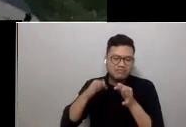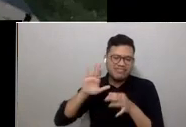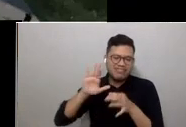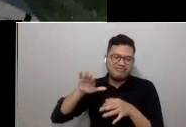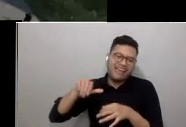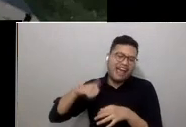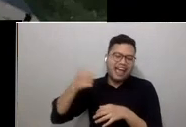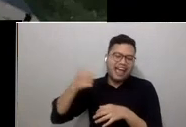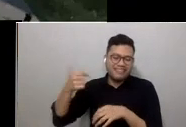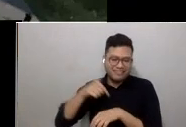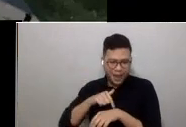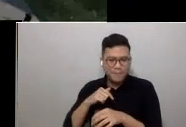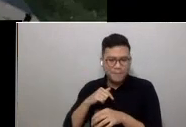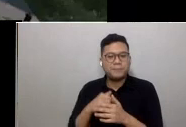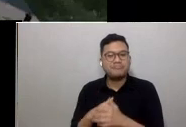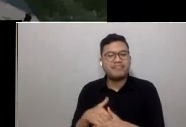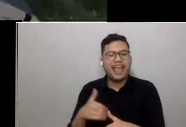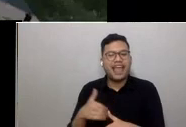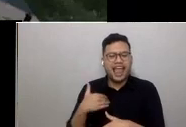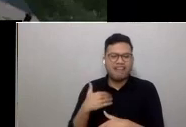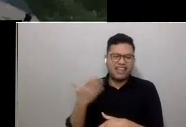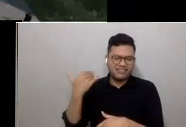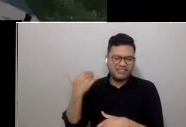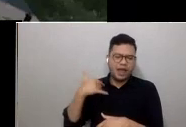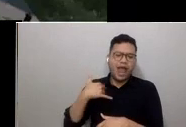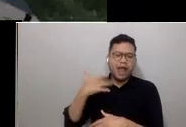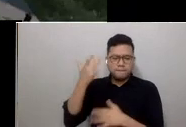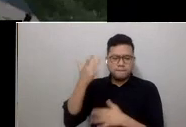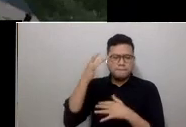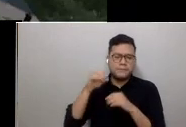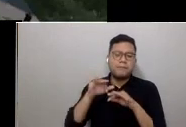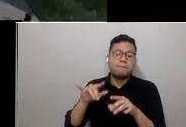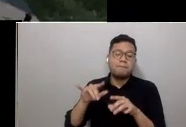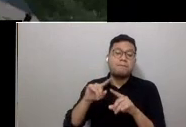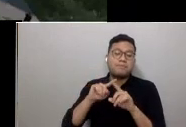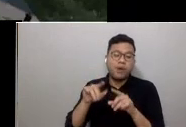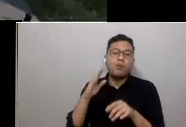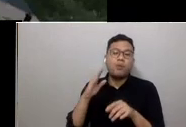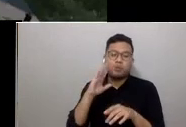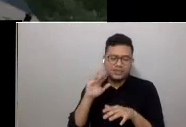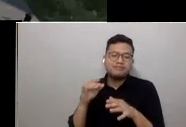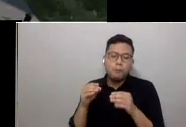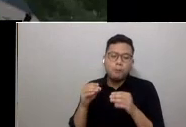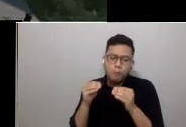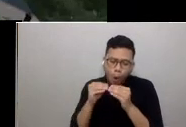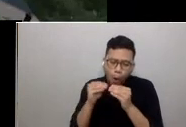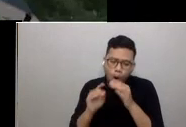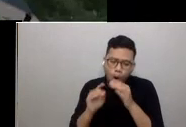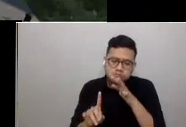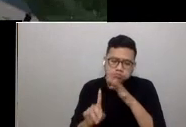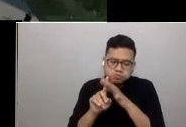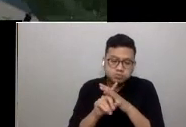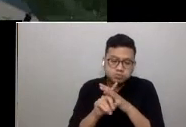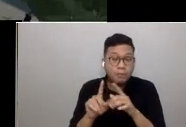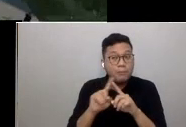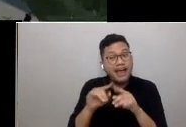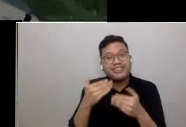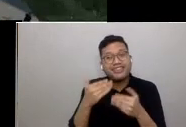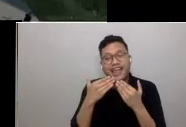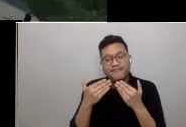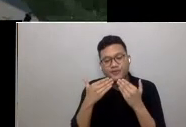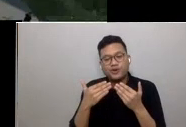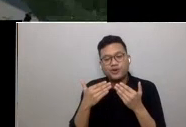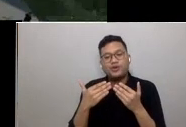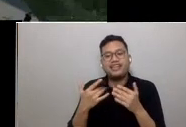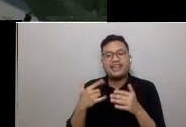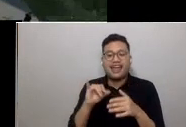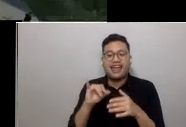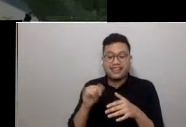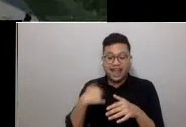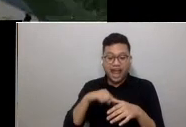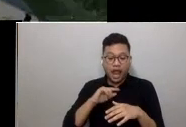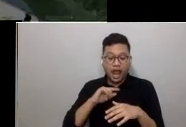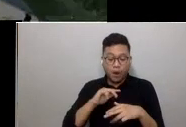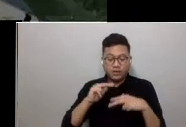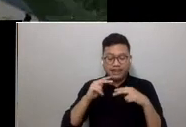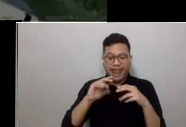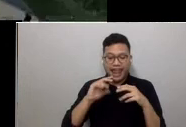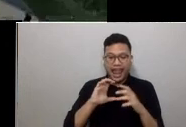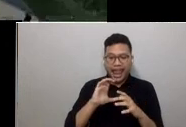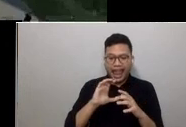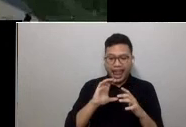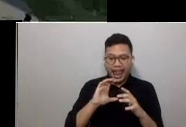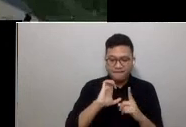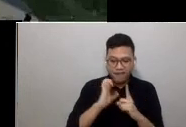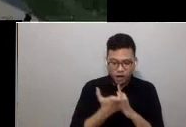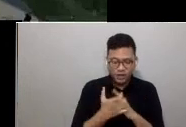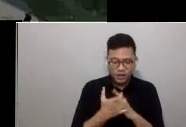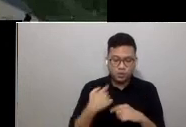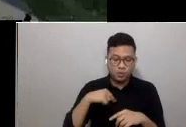pandemics in the past and there will be more pandemics in the future. Thankfully, we, like our built environments, are remarkably adaptable